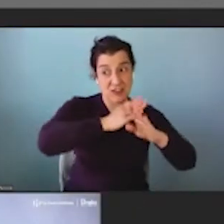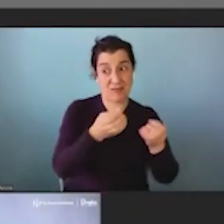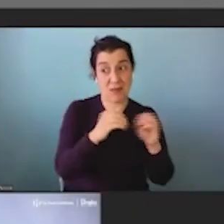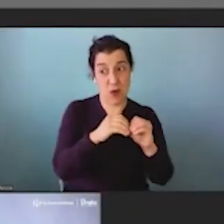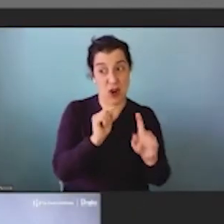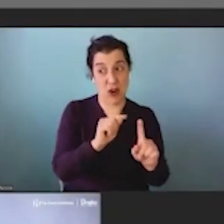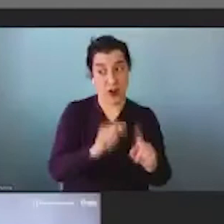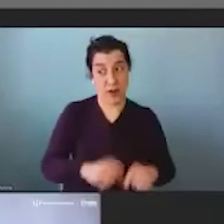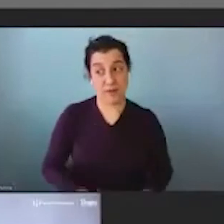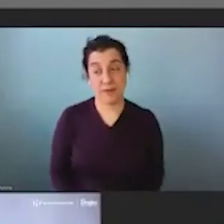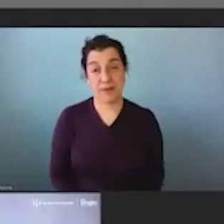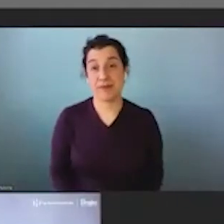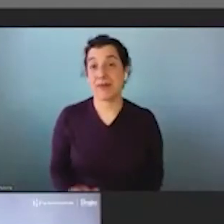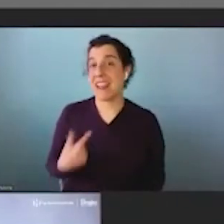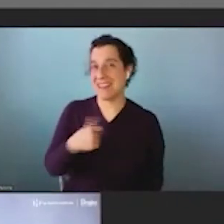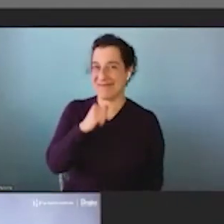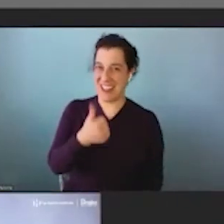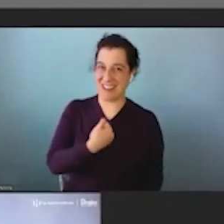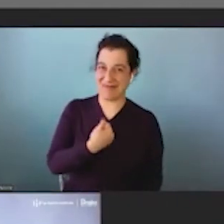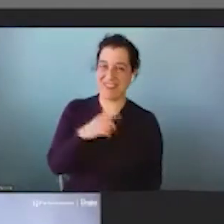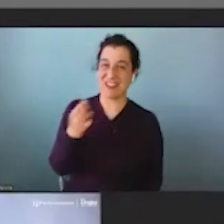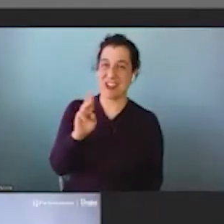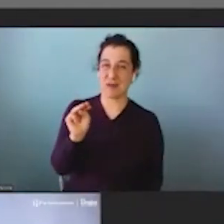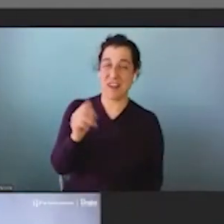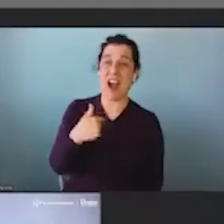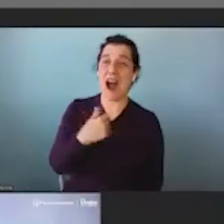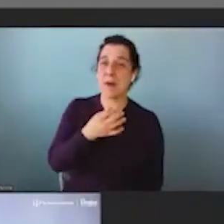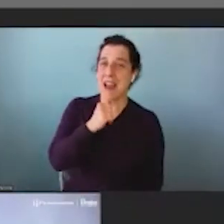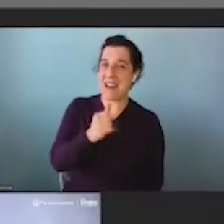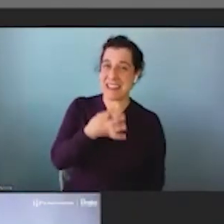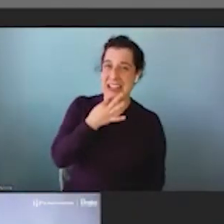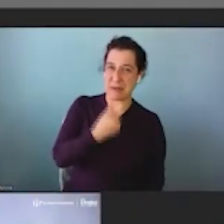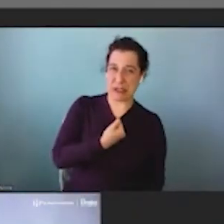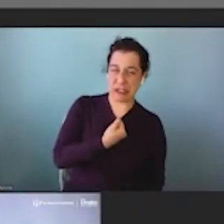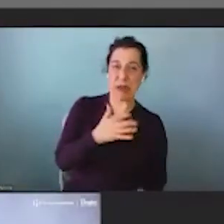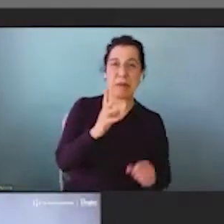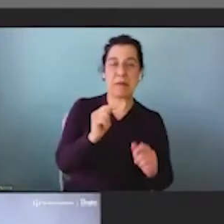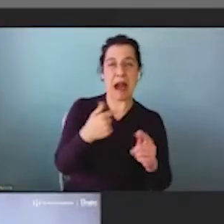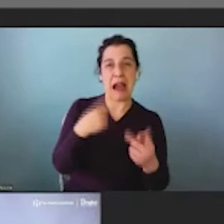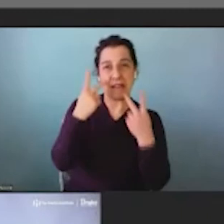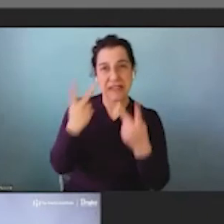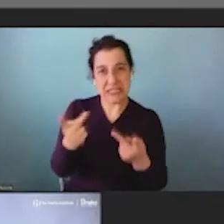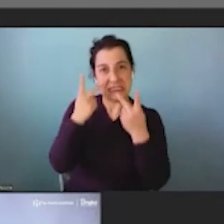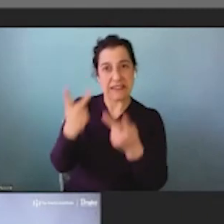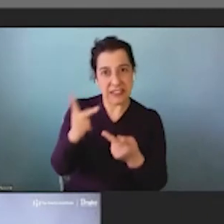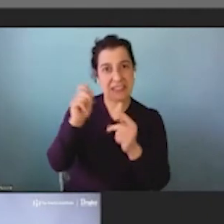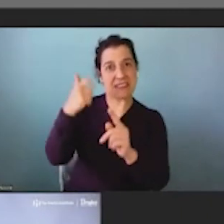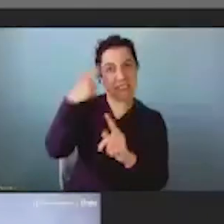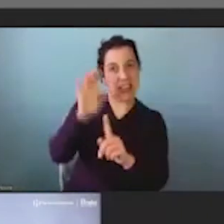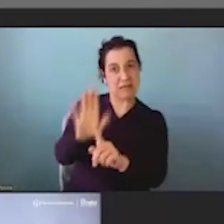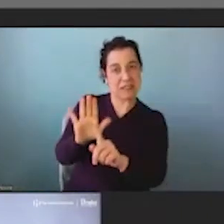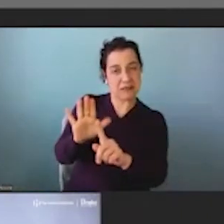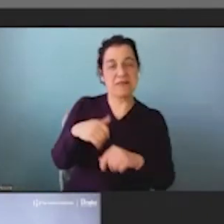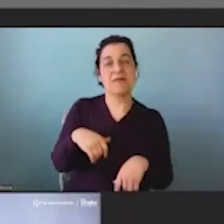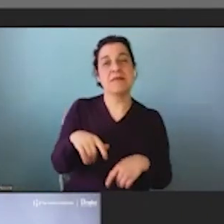Well, I'm not an expert at this, but in my conversations, many visits to the Hill and conversations with